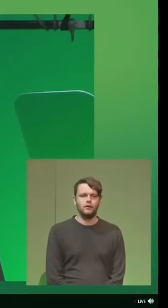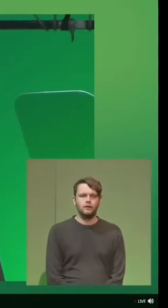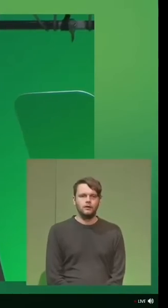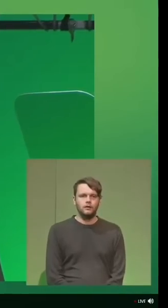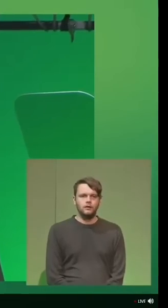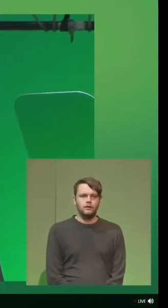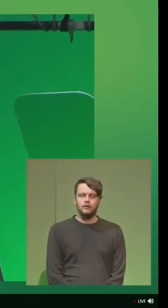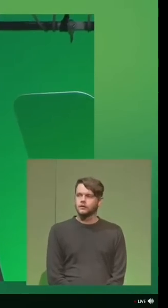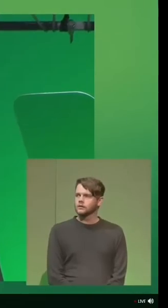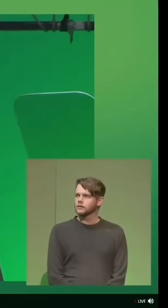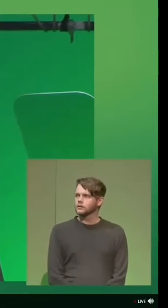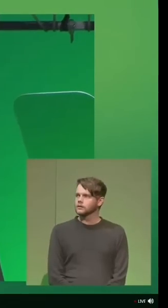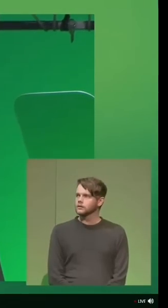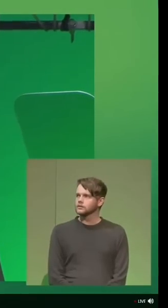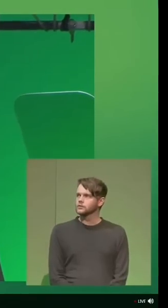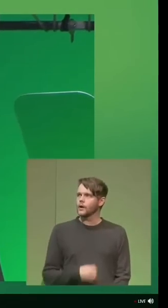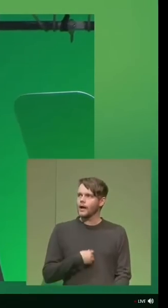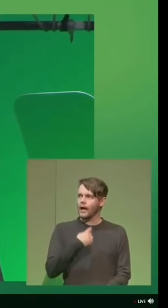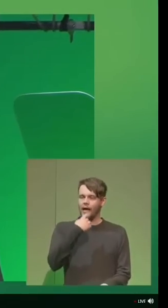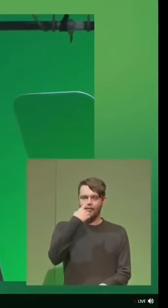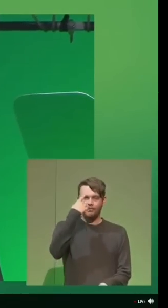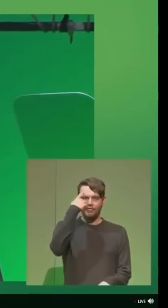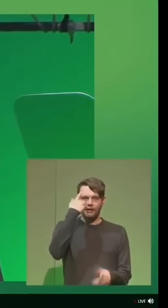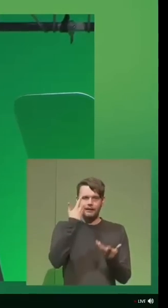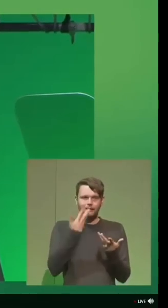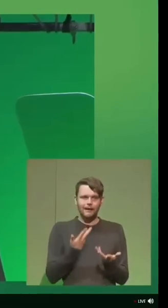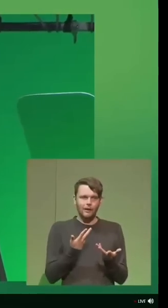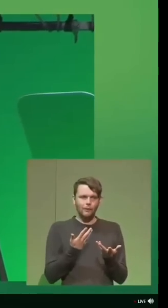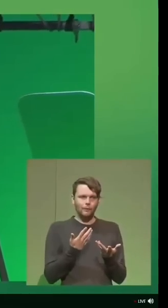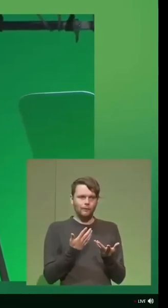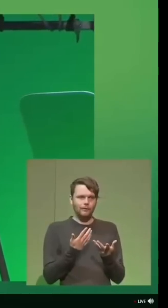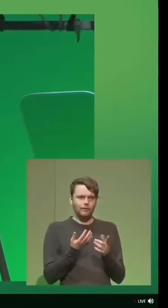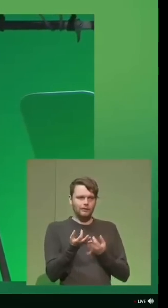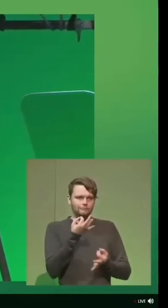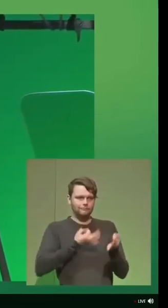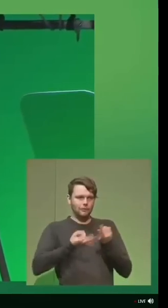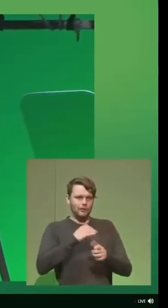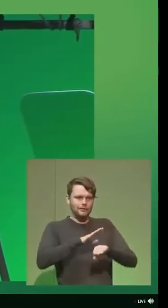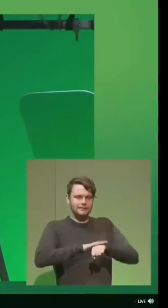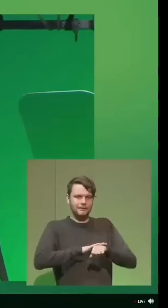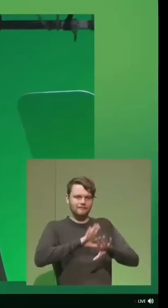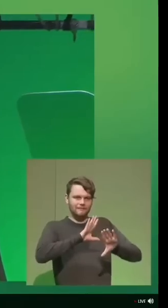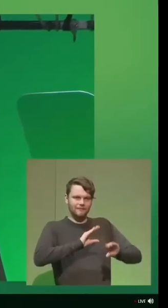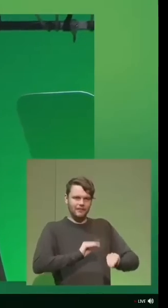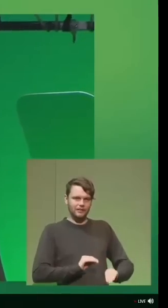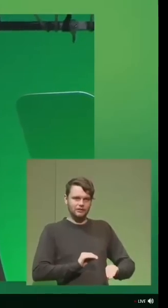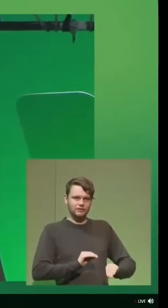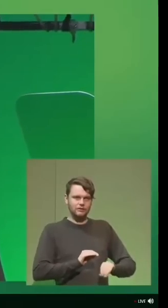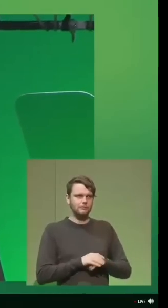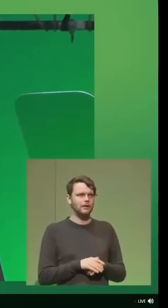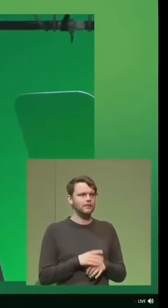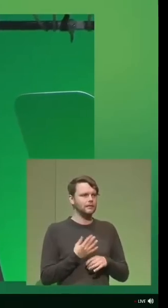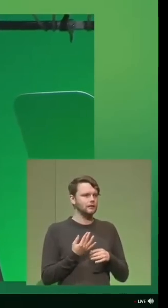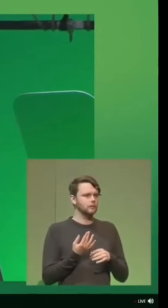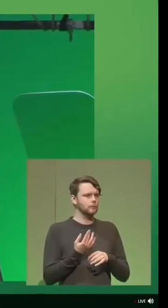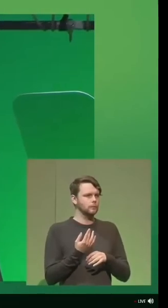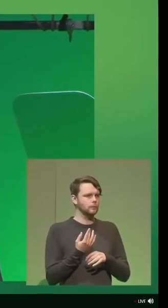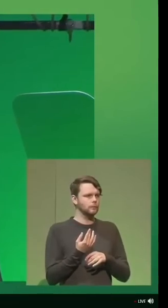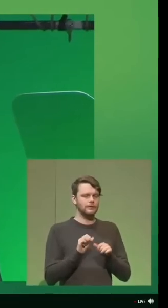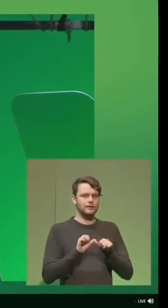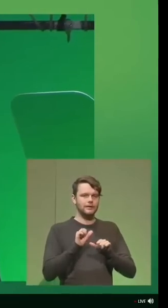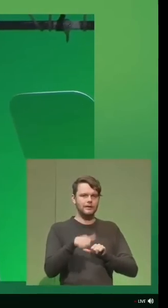So, I think we are coming towards the end of our questions, but the next one we have